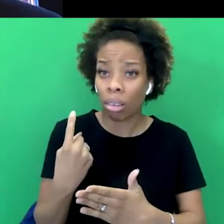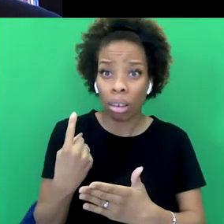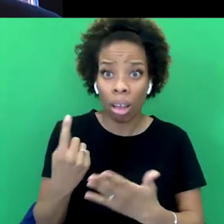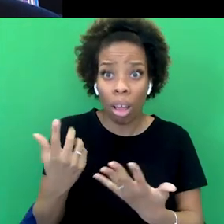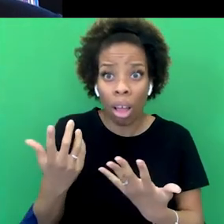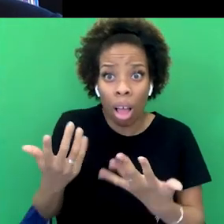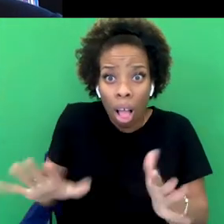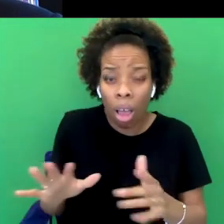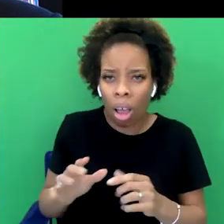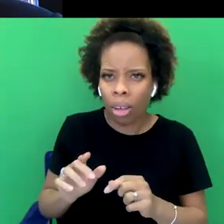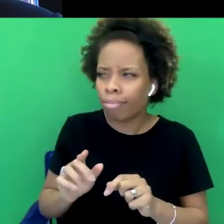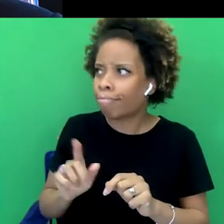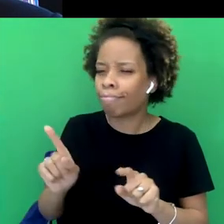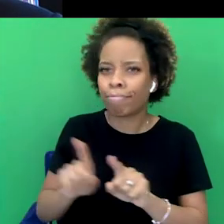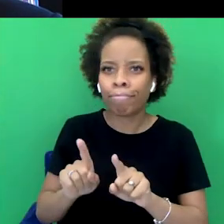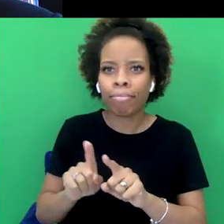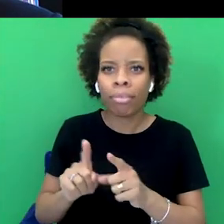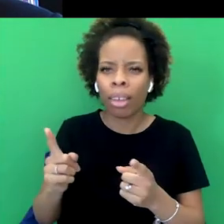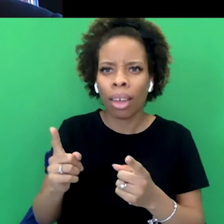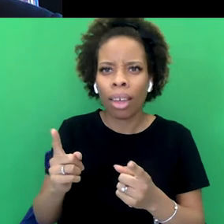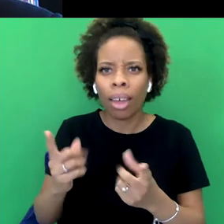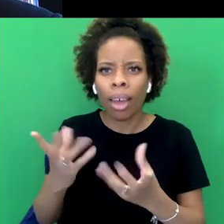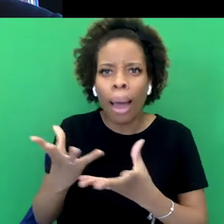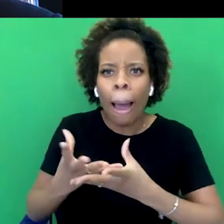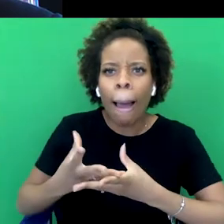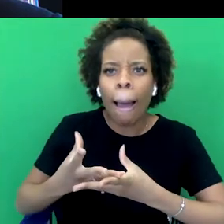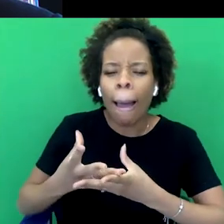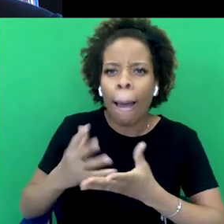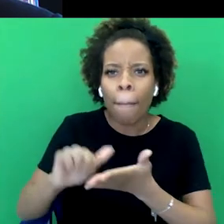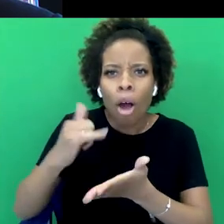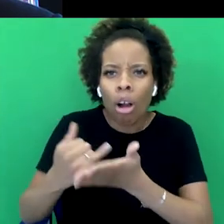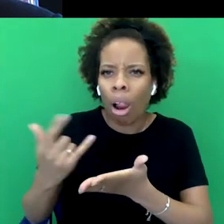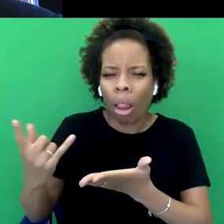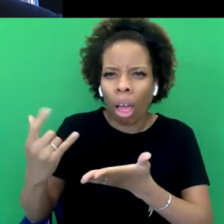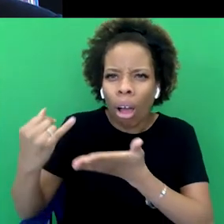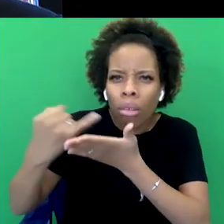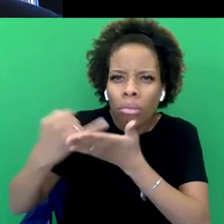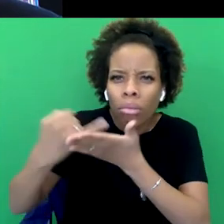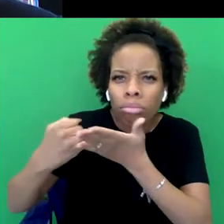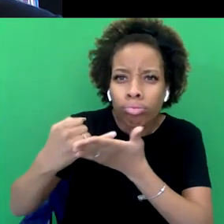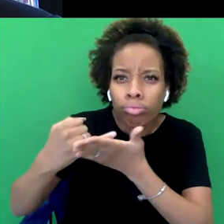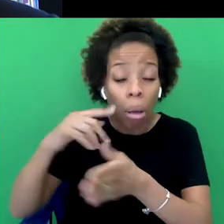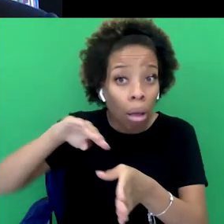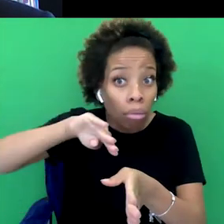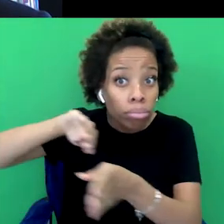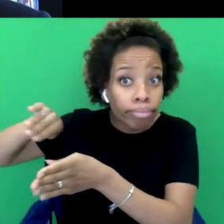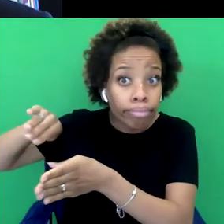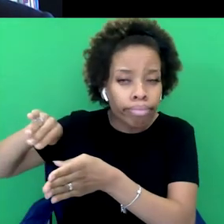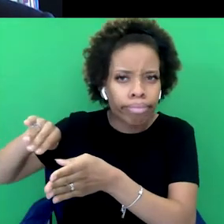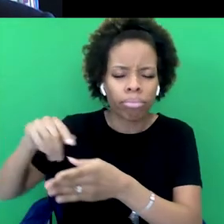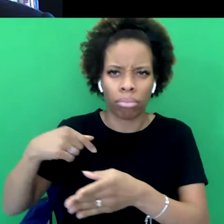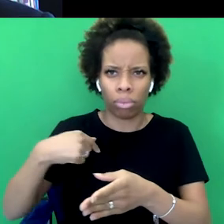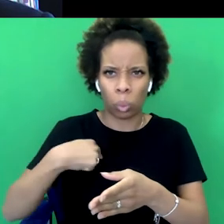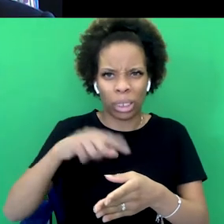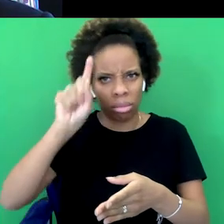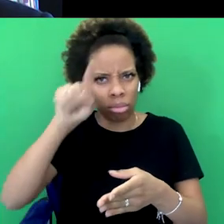of moral black hole at the time. And that we've only developed such concepts as like justice and fairness and